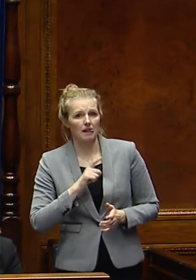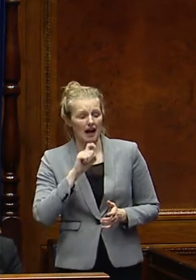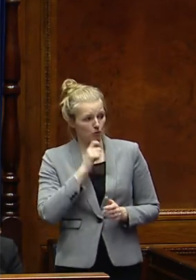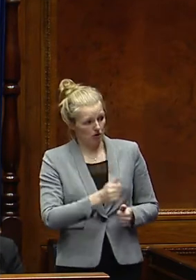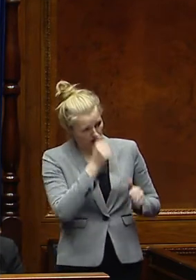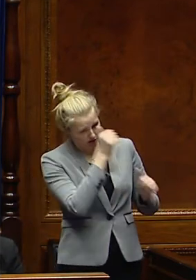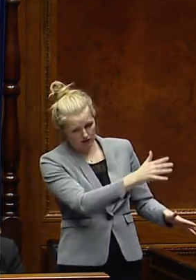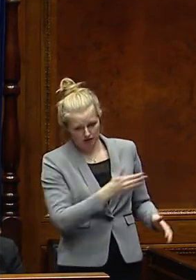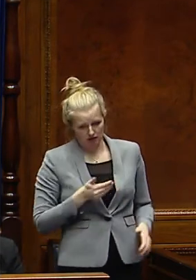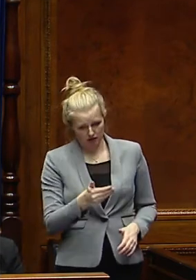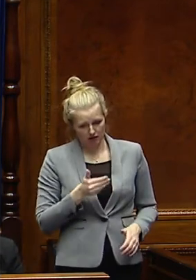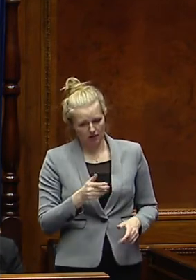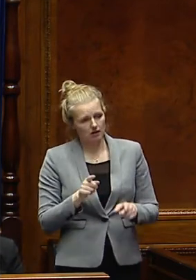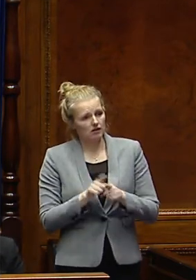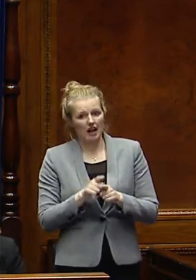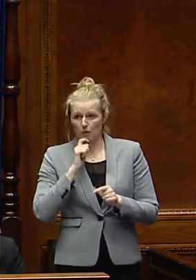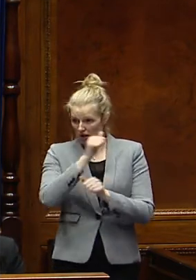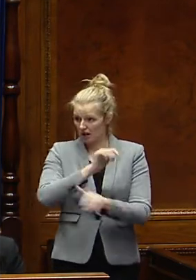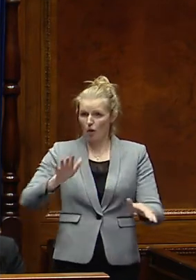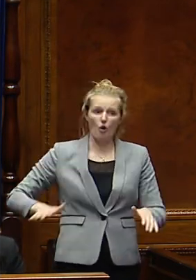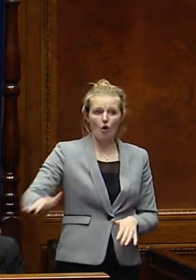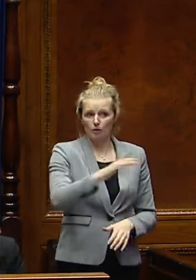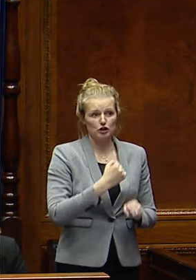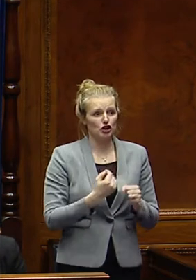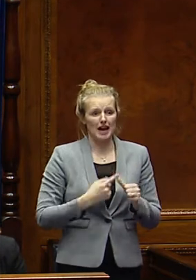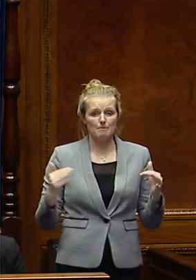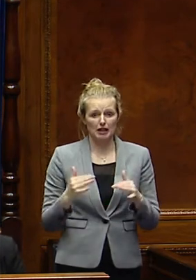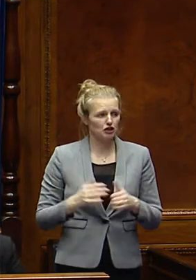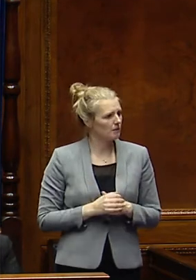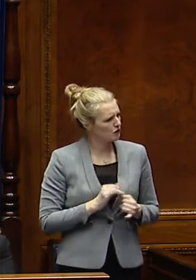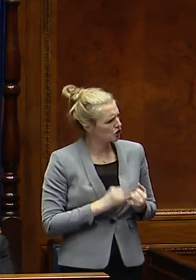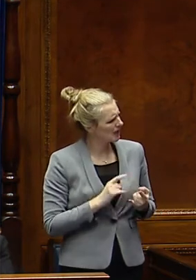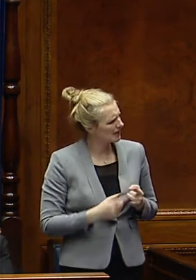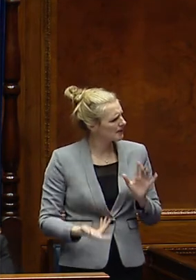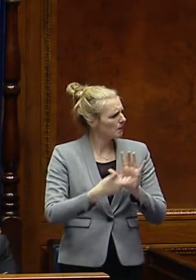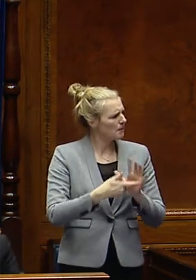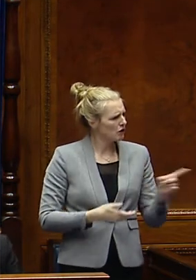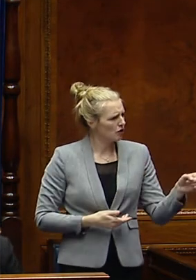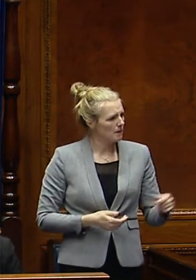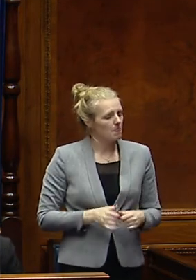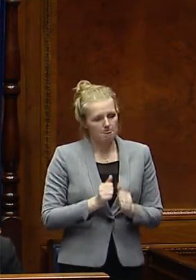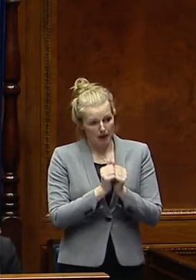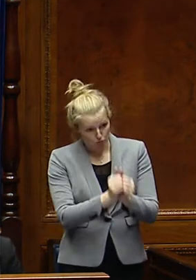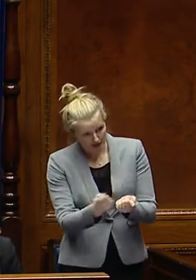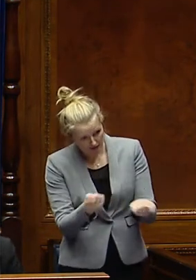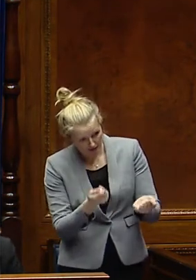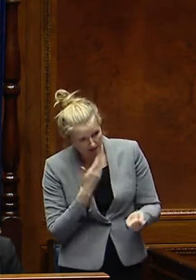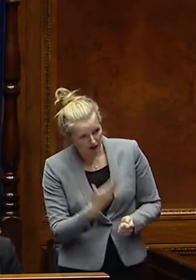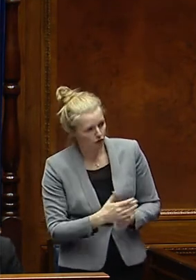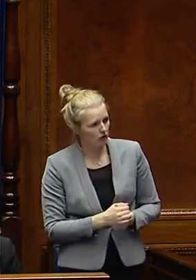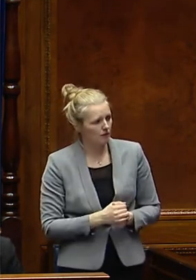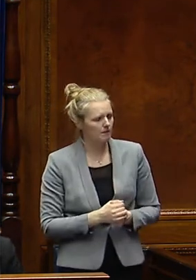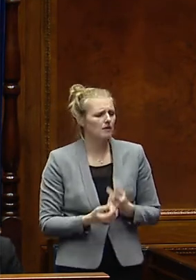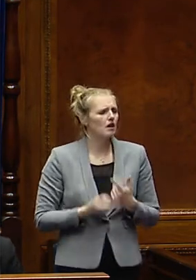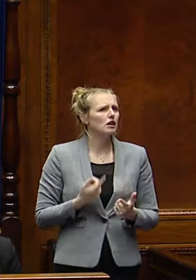member on that but also this chamber as well. Sinead Annis for supplementary. I appreciate that, Minister. By way of